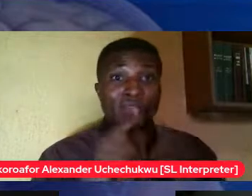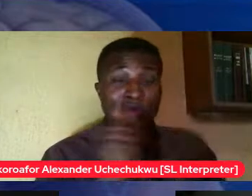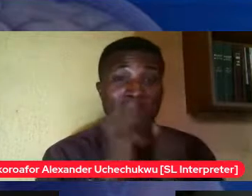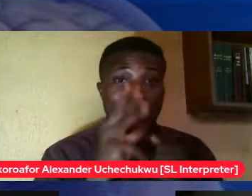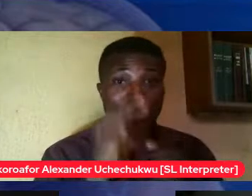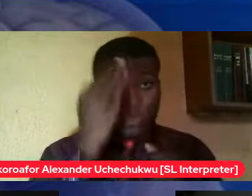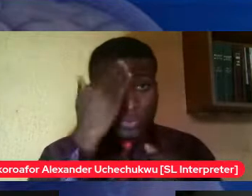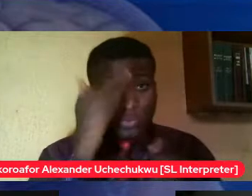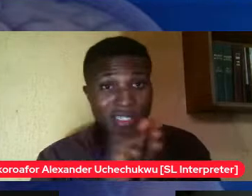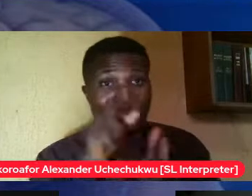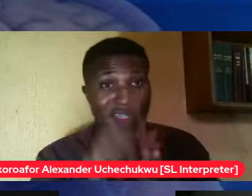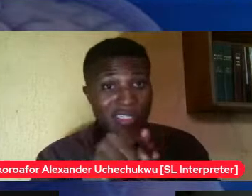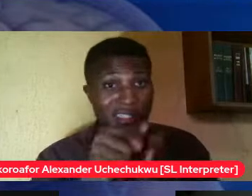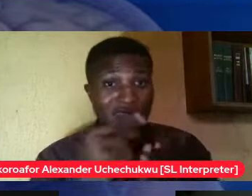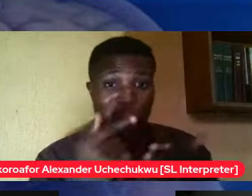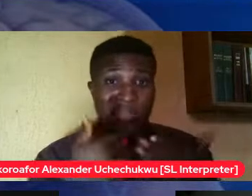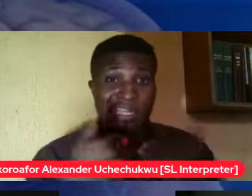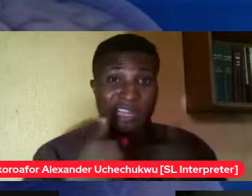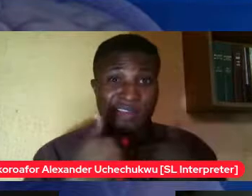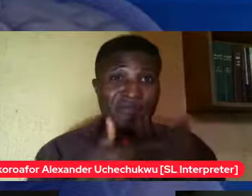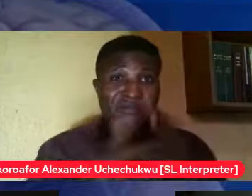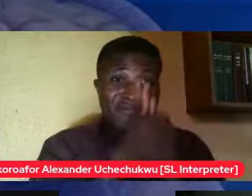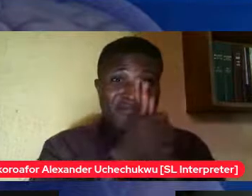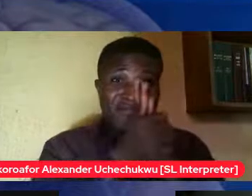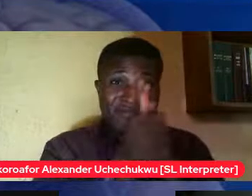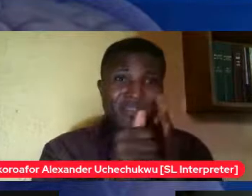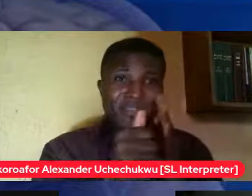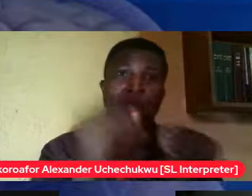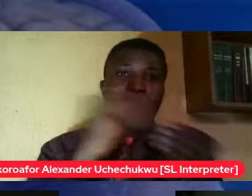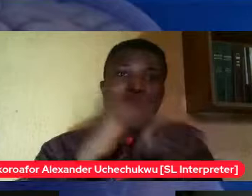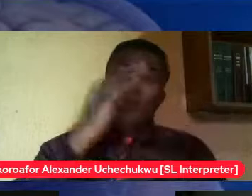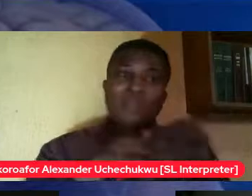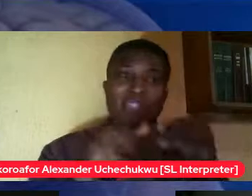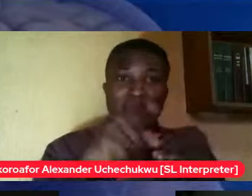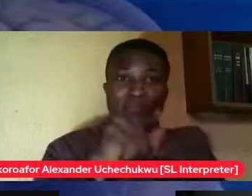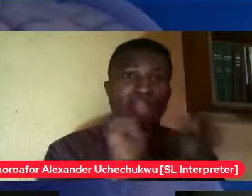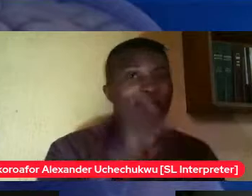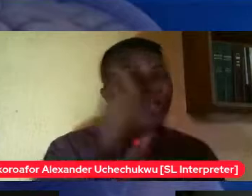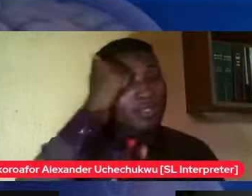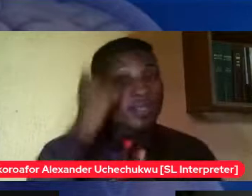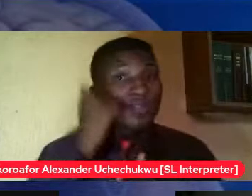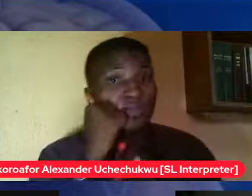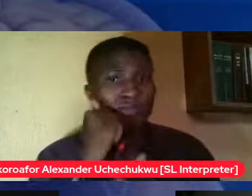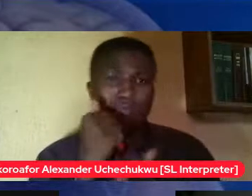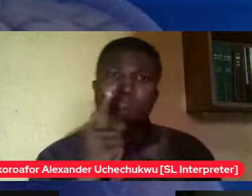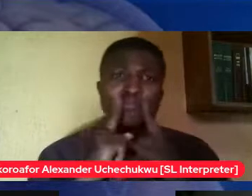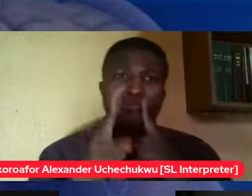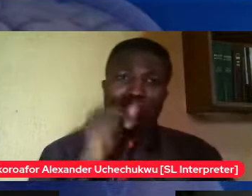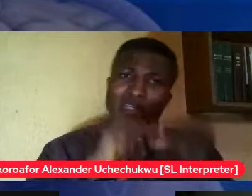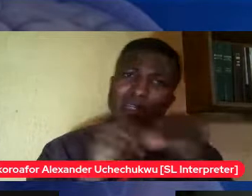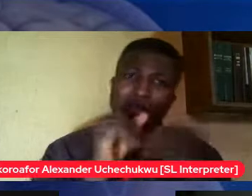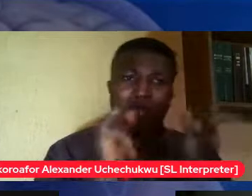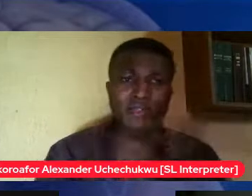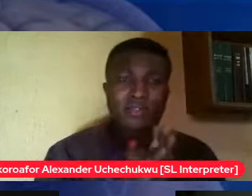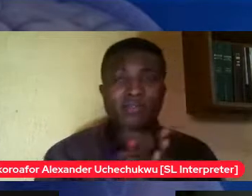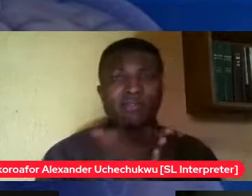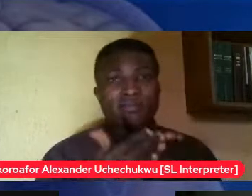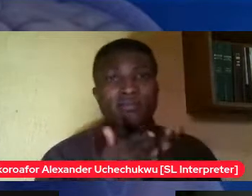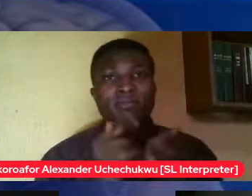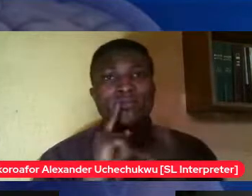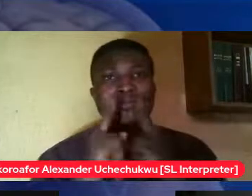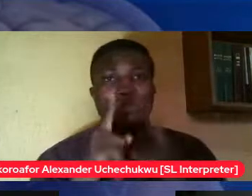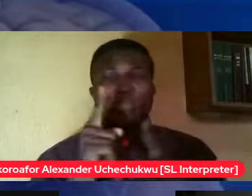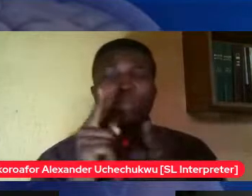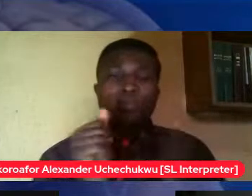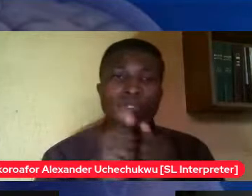so we talk about these things with them and we tell them how they can protect themselves and their partner